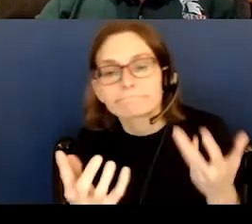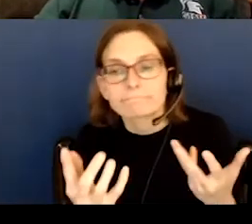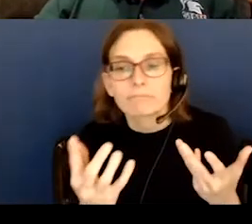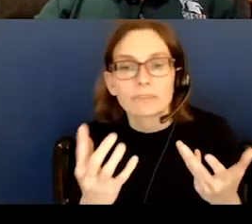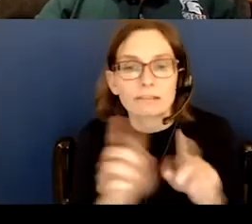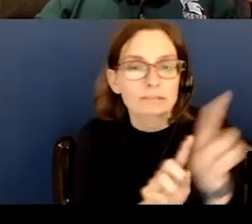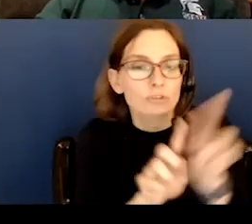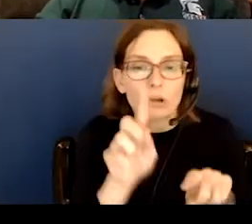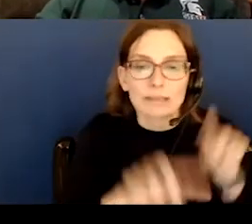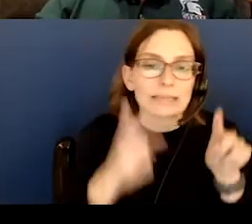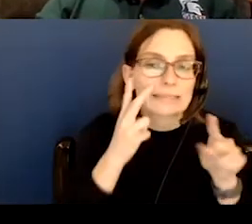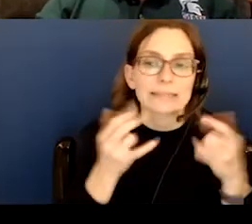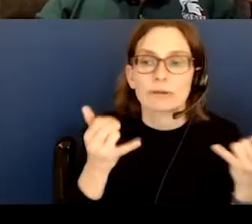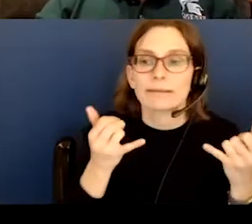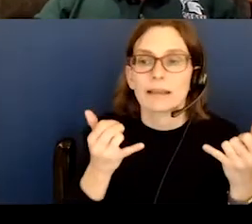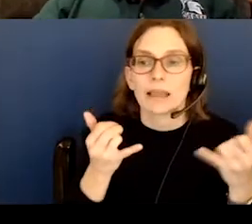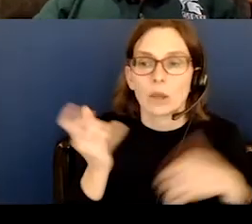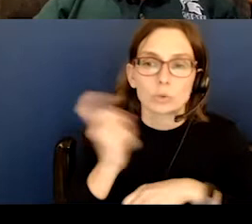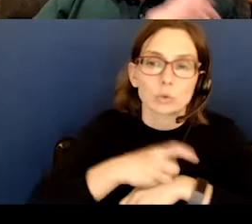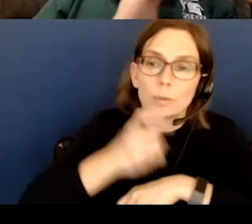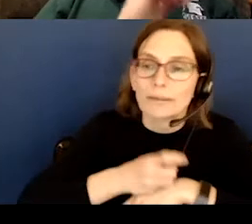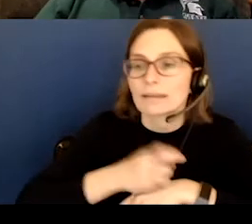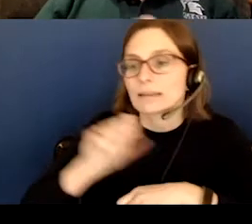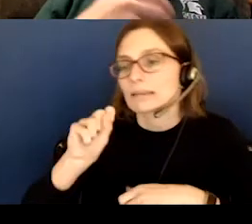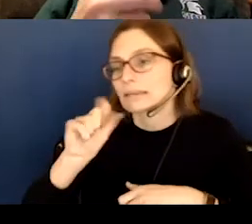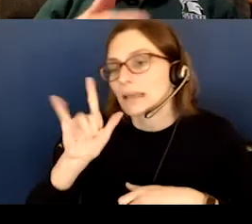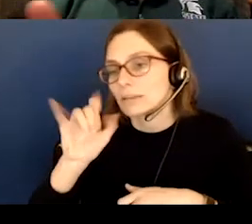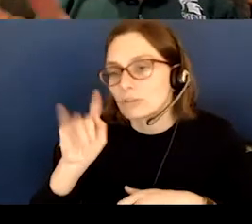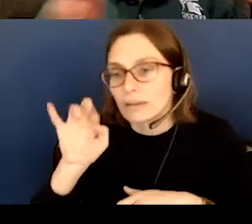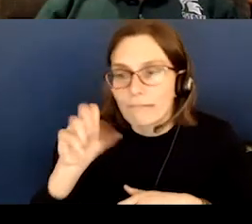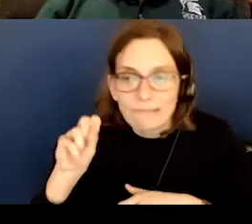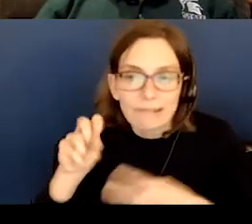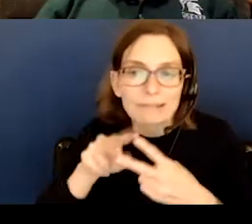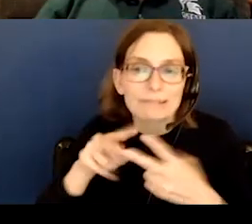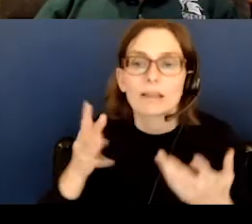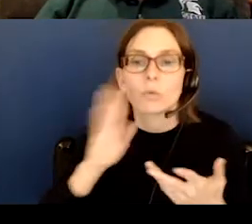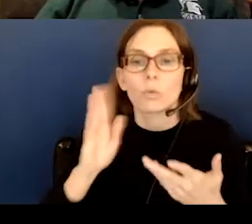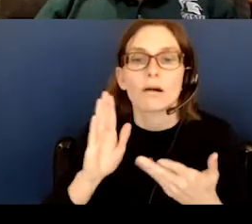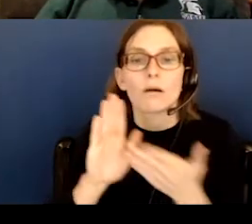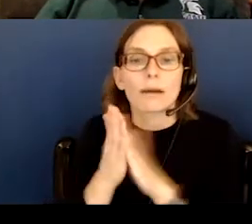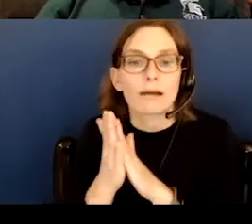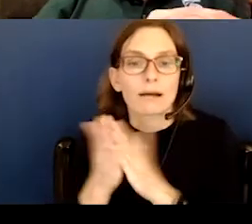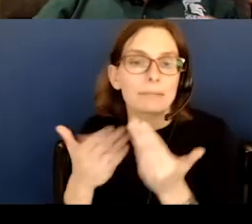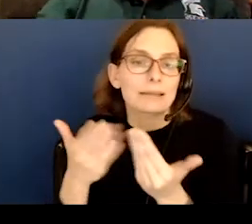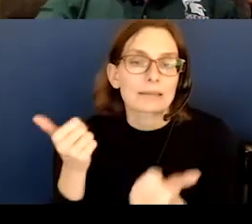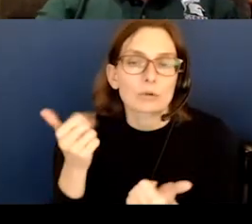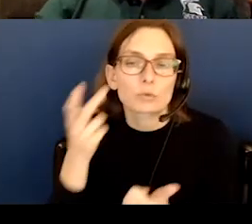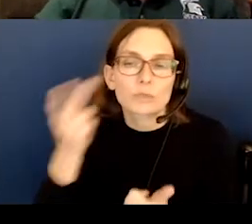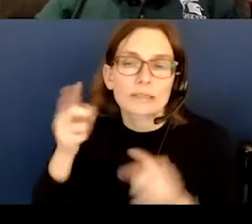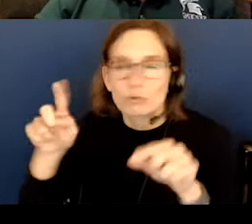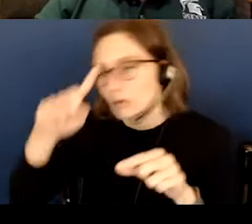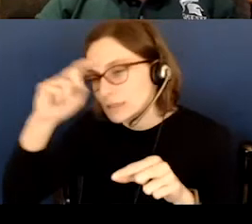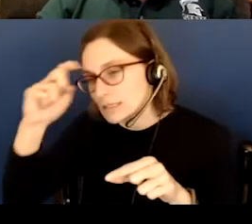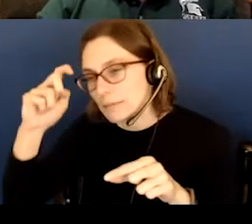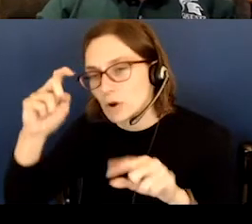all now, like Scorpius and Sagittario, Sagittarius, sorry. They will be available for us to see in the summer when we can't see